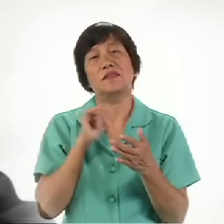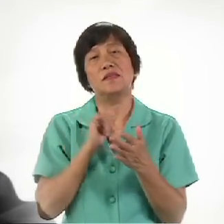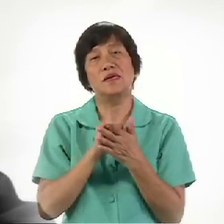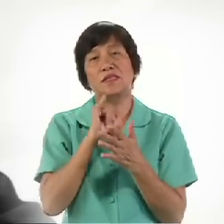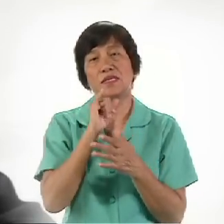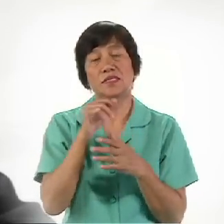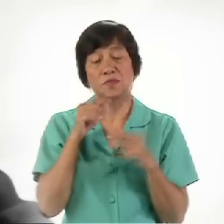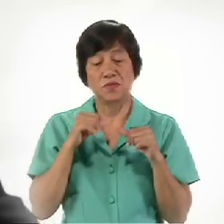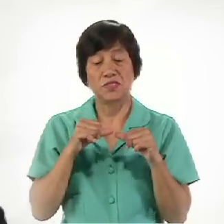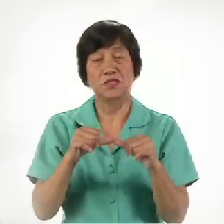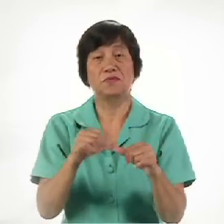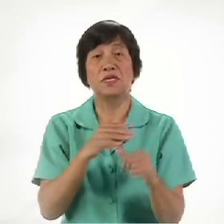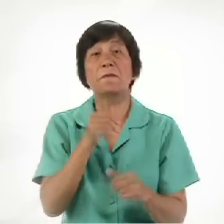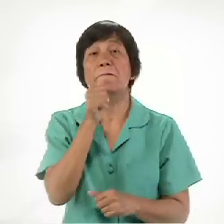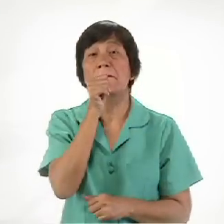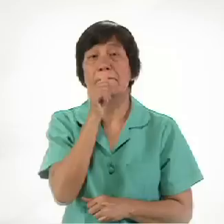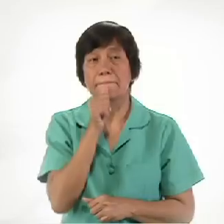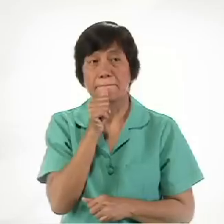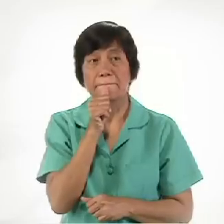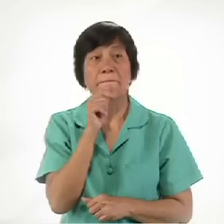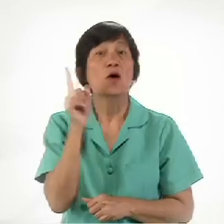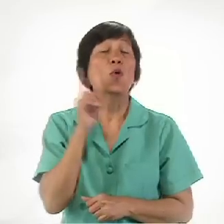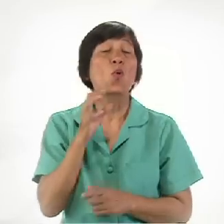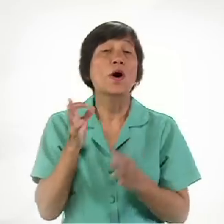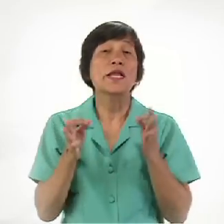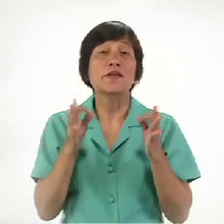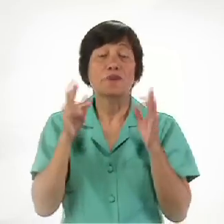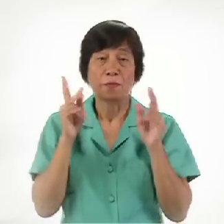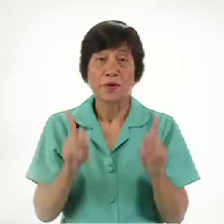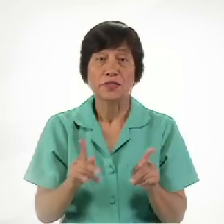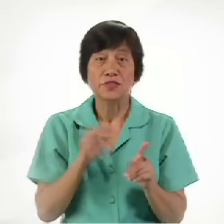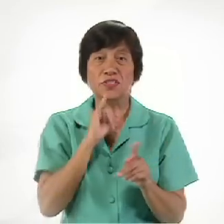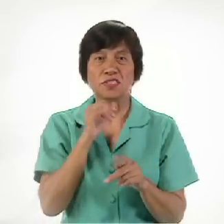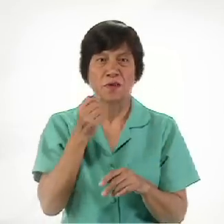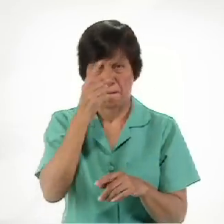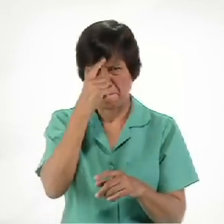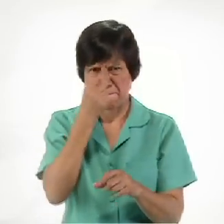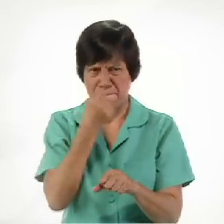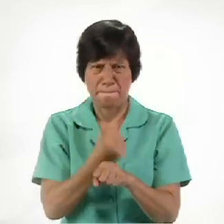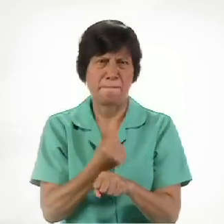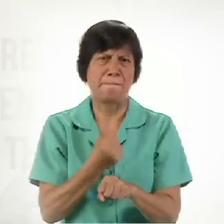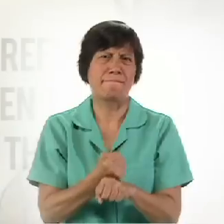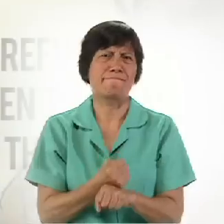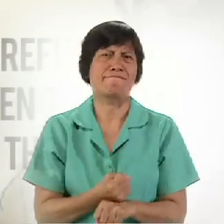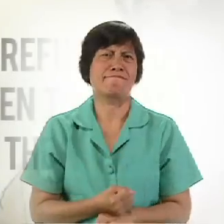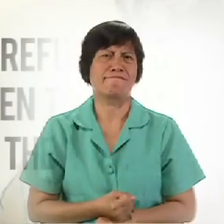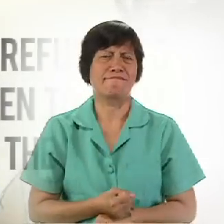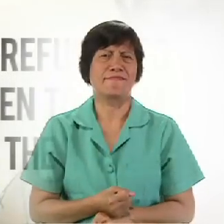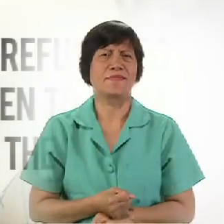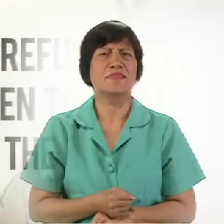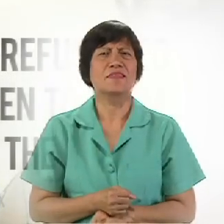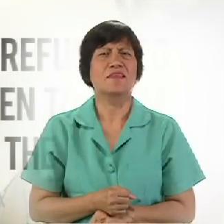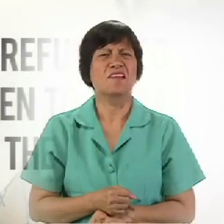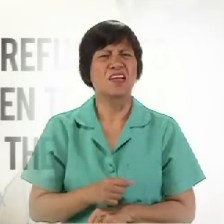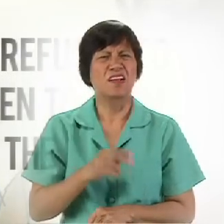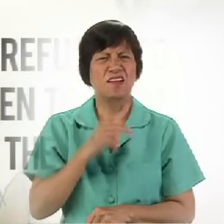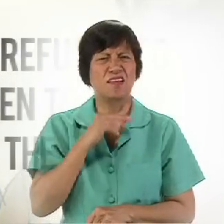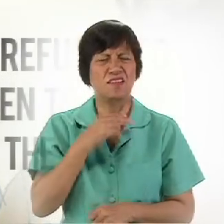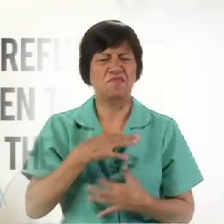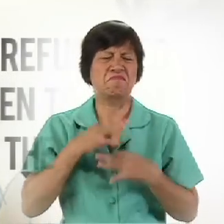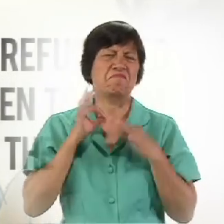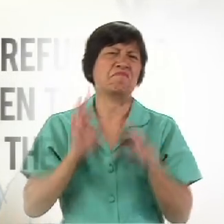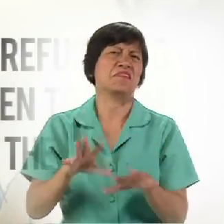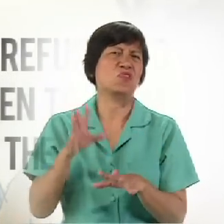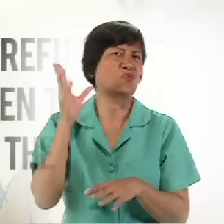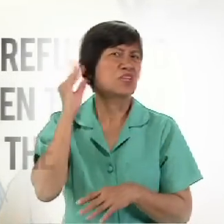And patient Now what if The person Is stubborn Doesn't want To listen To